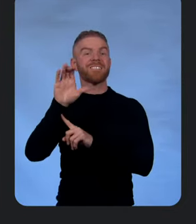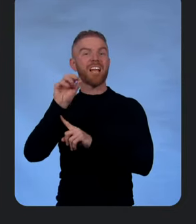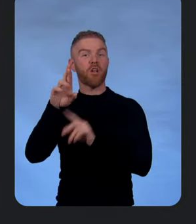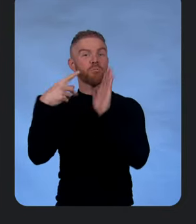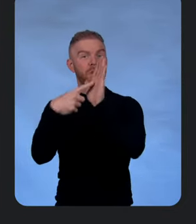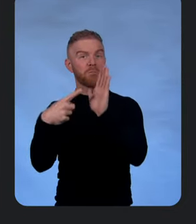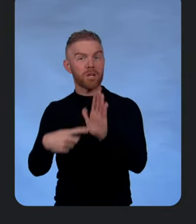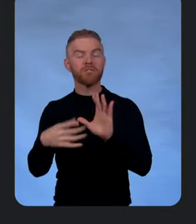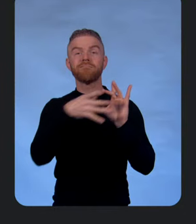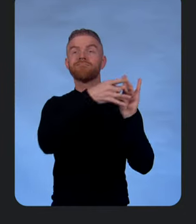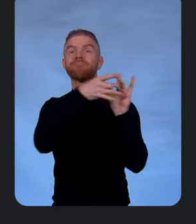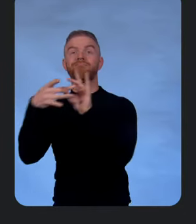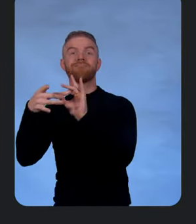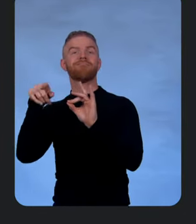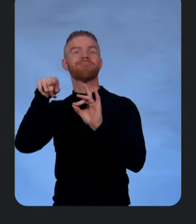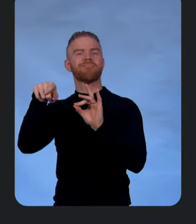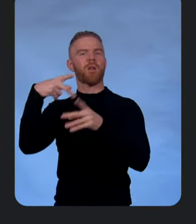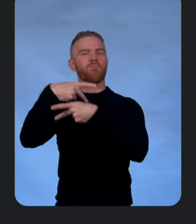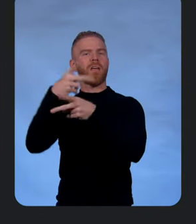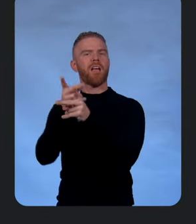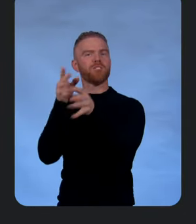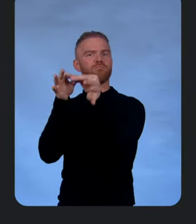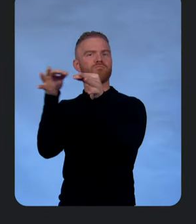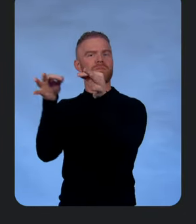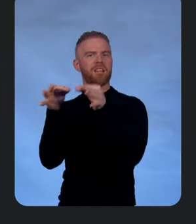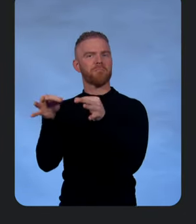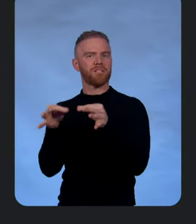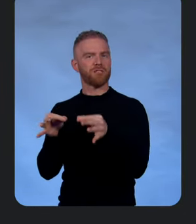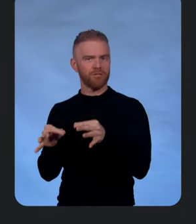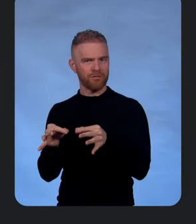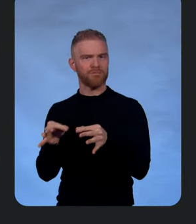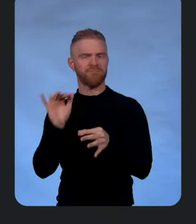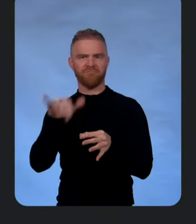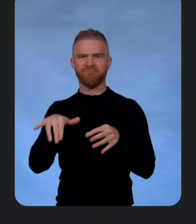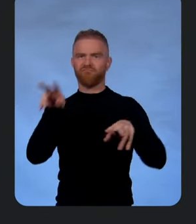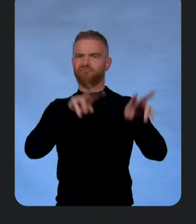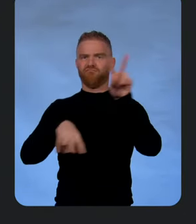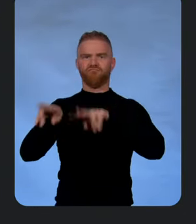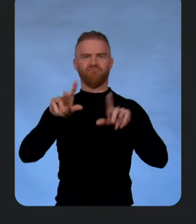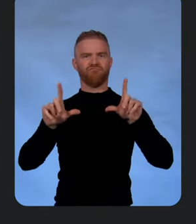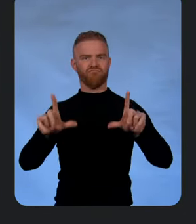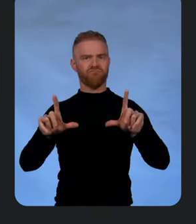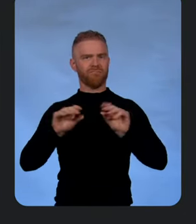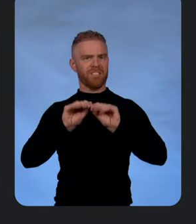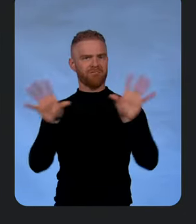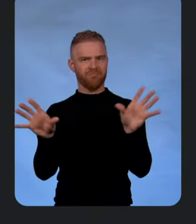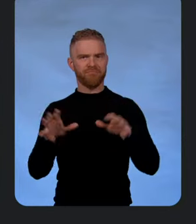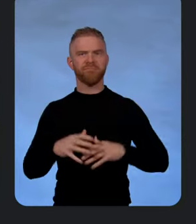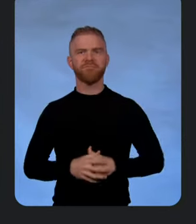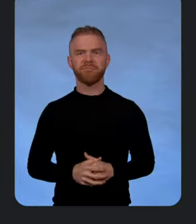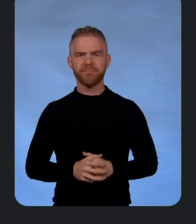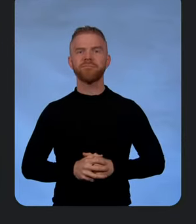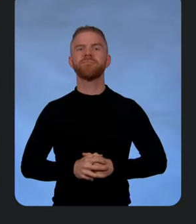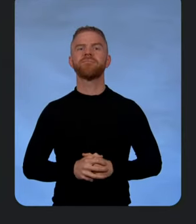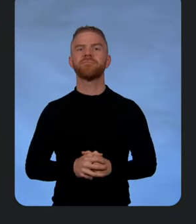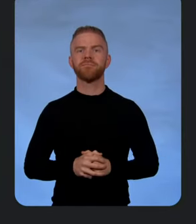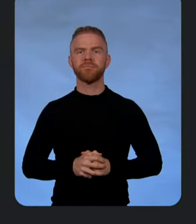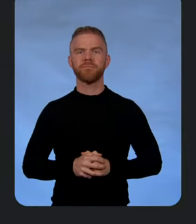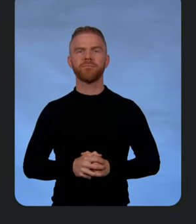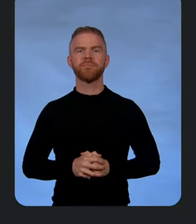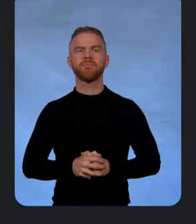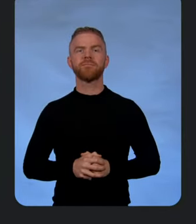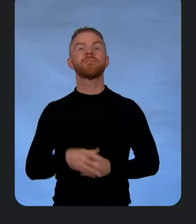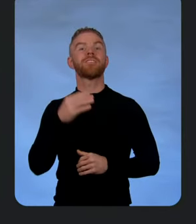information is also the vector embeddings, the vector representations of our product descriptions. And